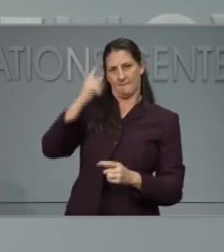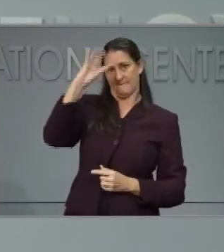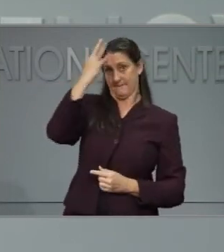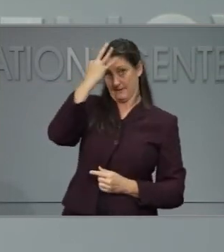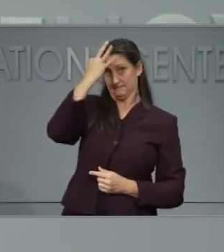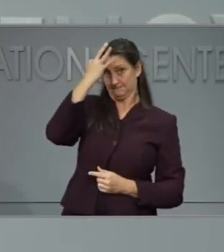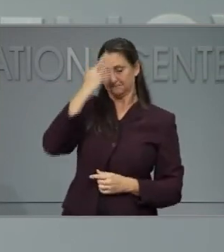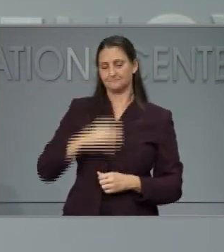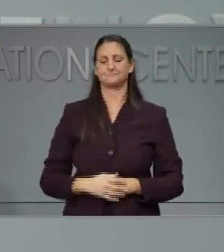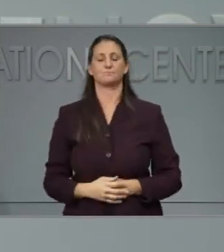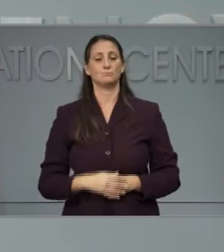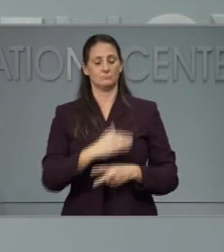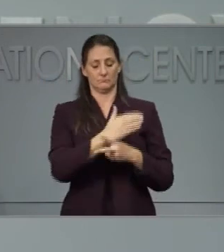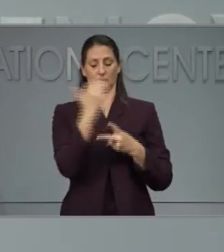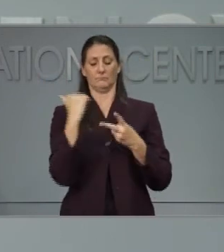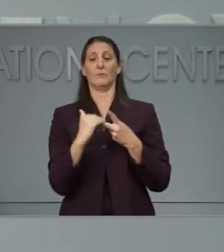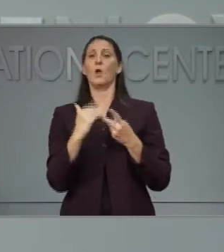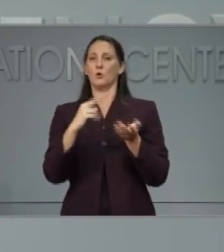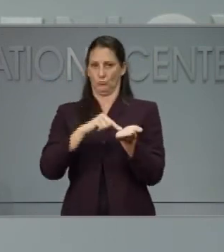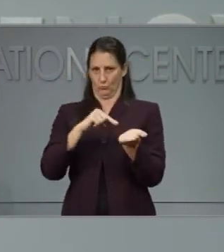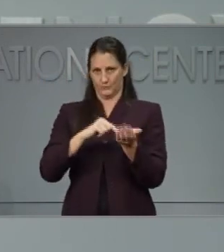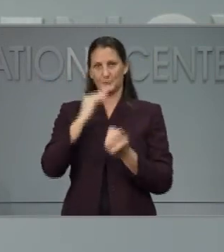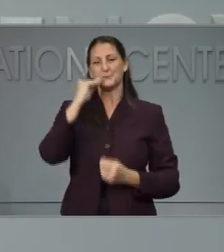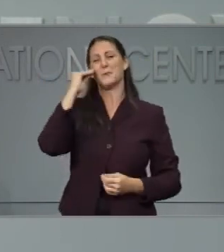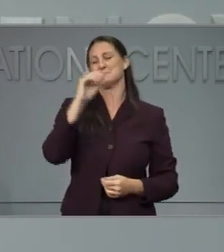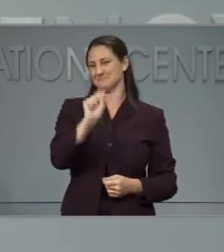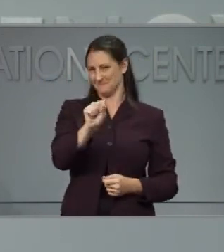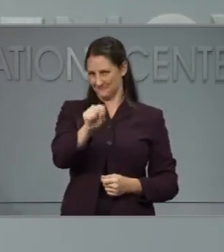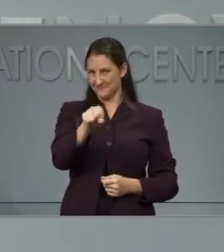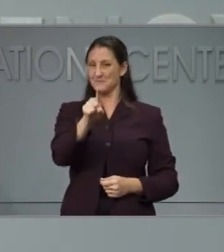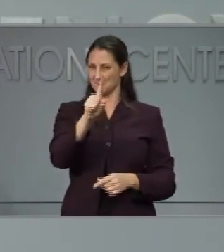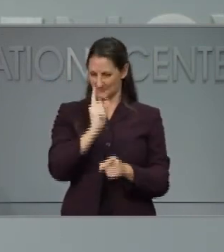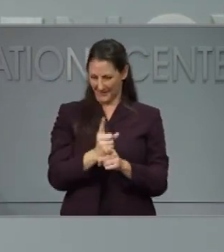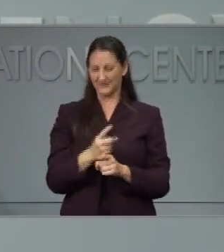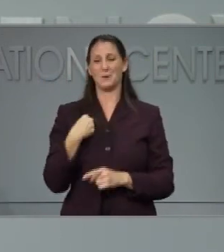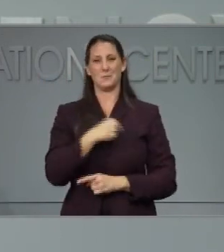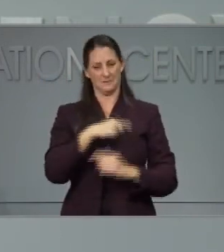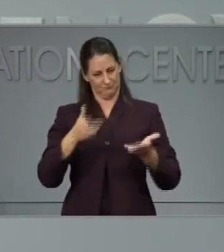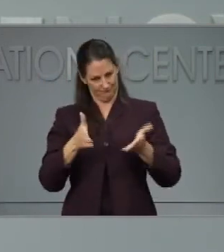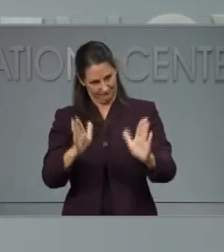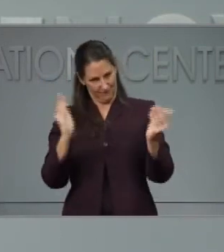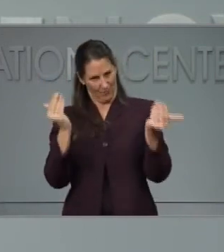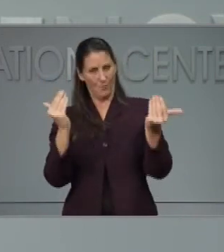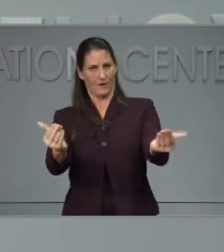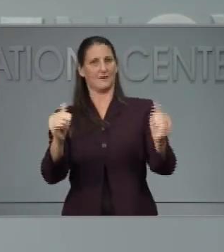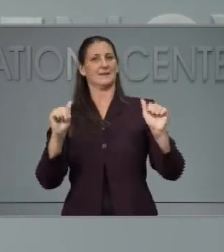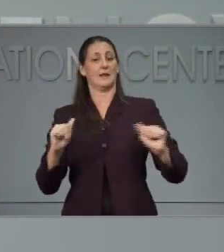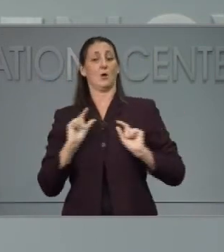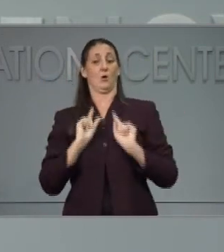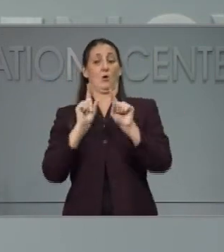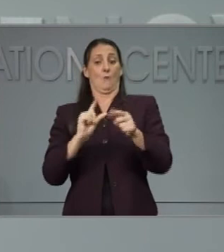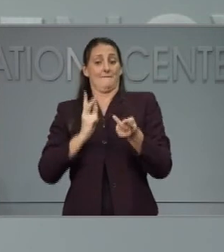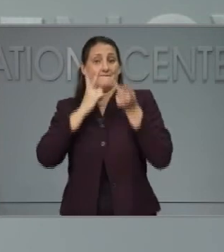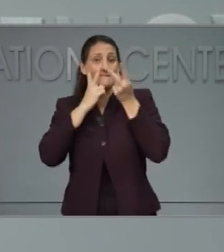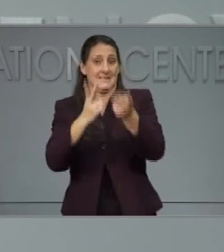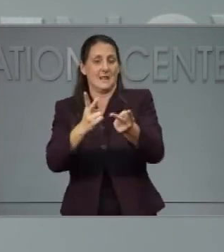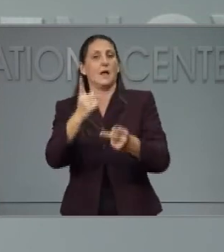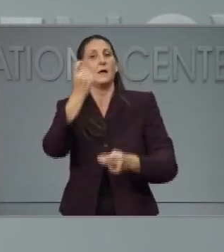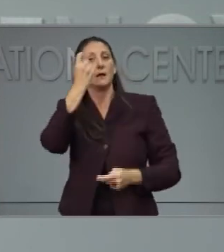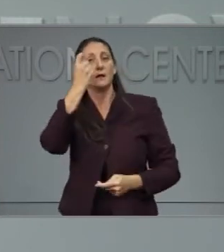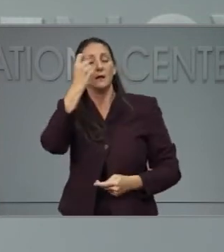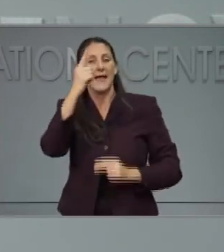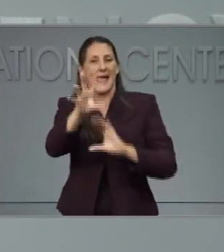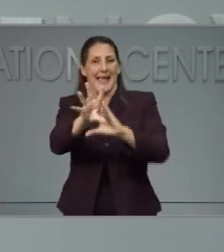nursing facilities, you are right that we are moving forward with outdoor visitations. At this point, we were allowing outdoor